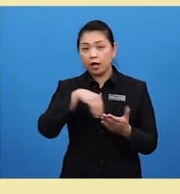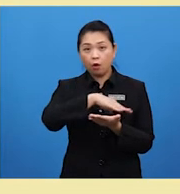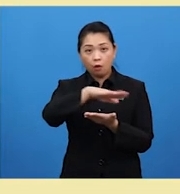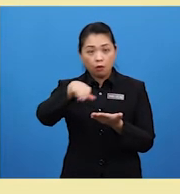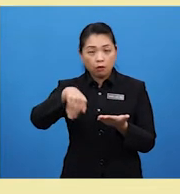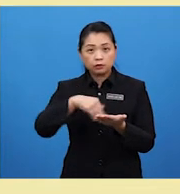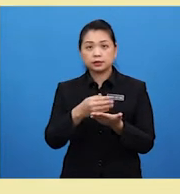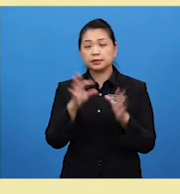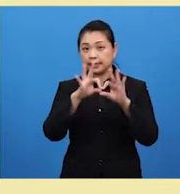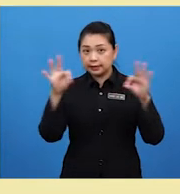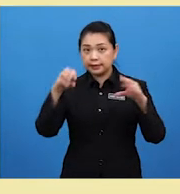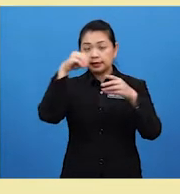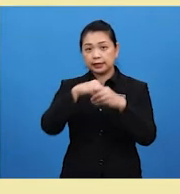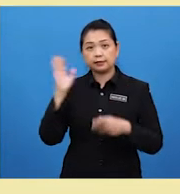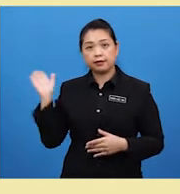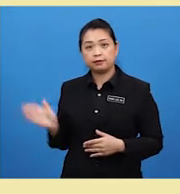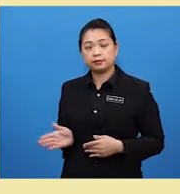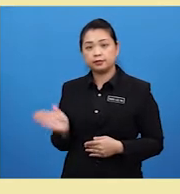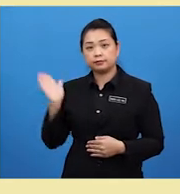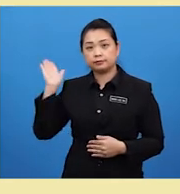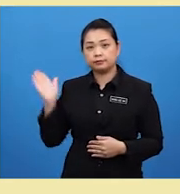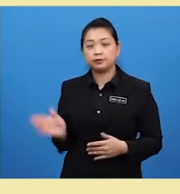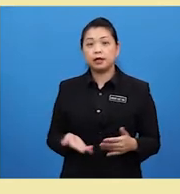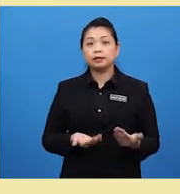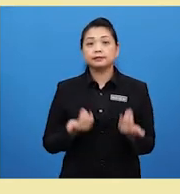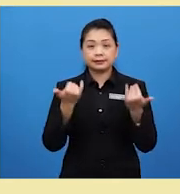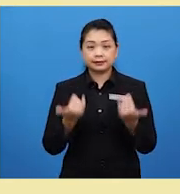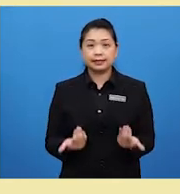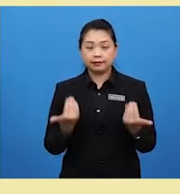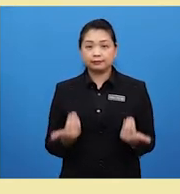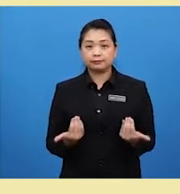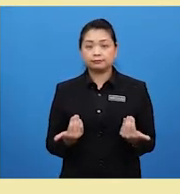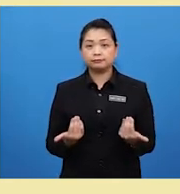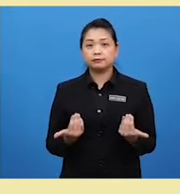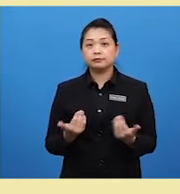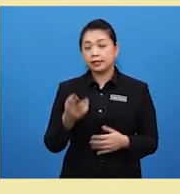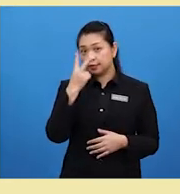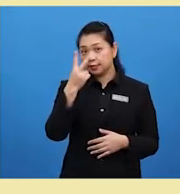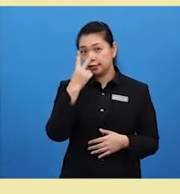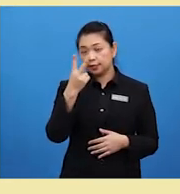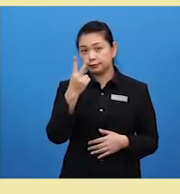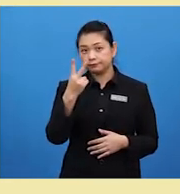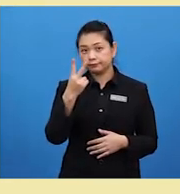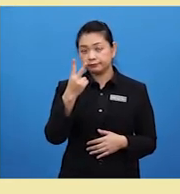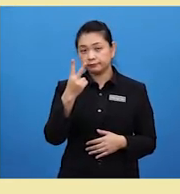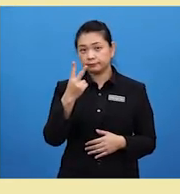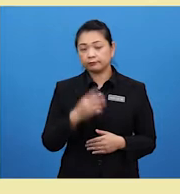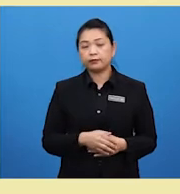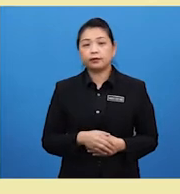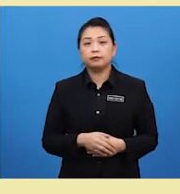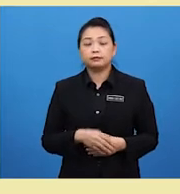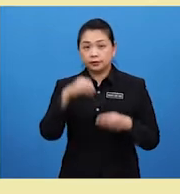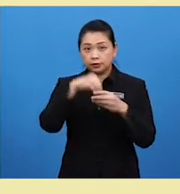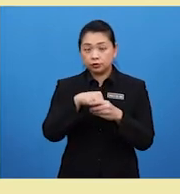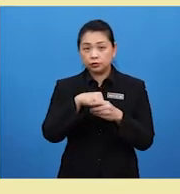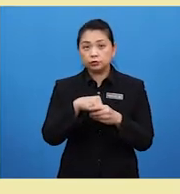from the text Now, let's see In order to make